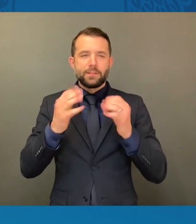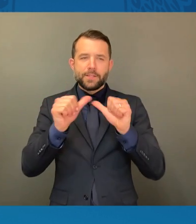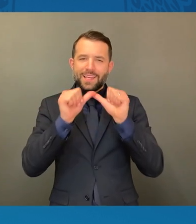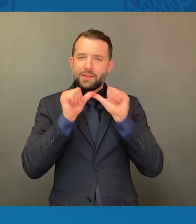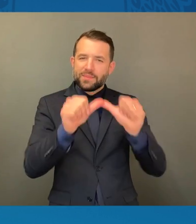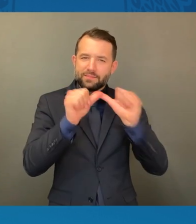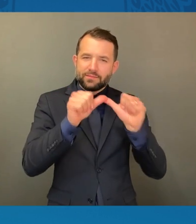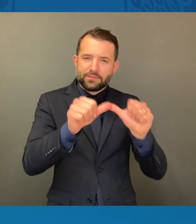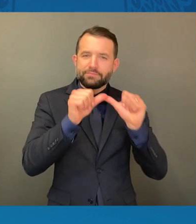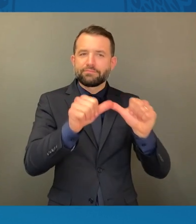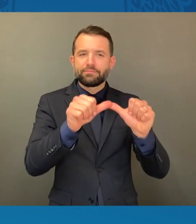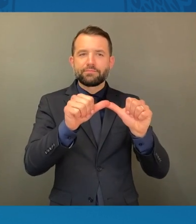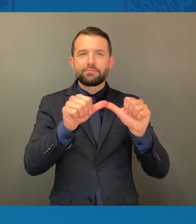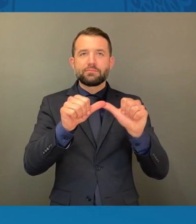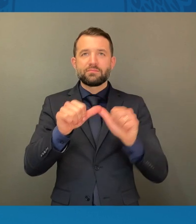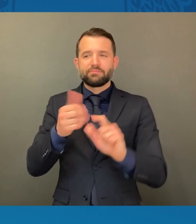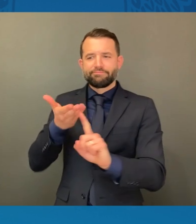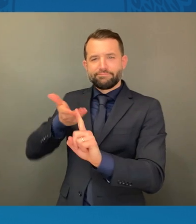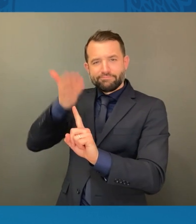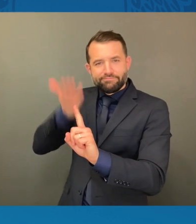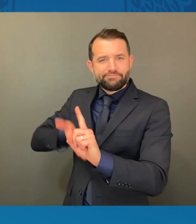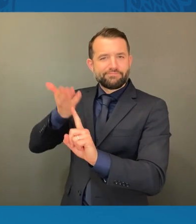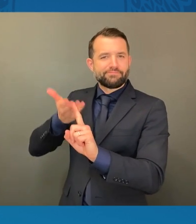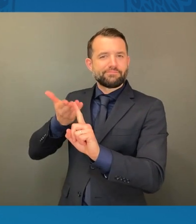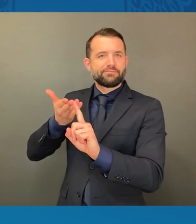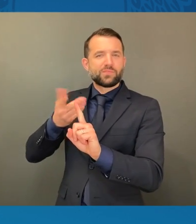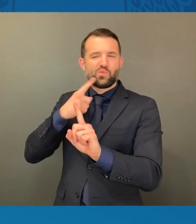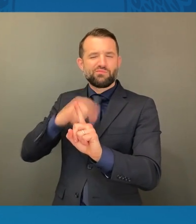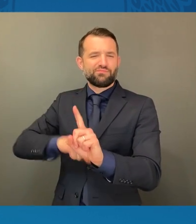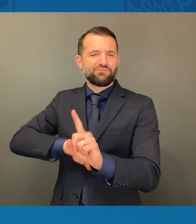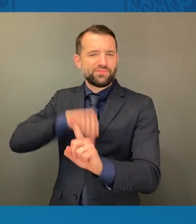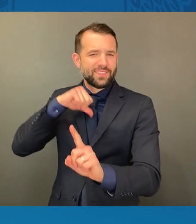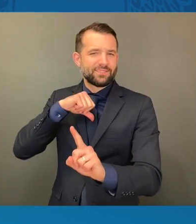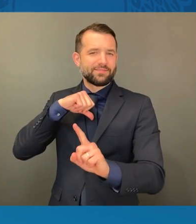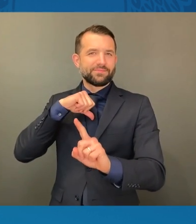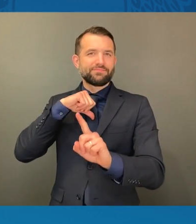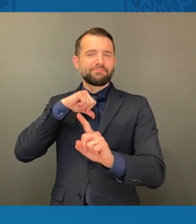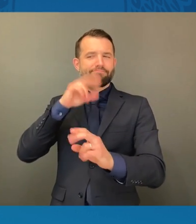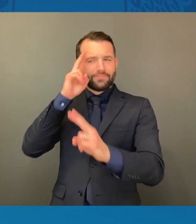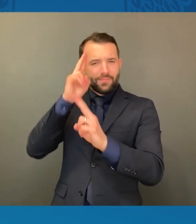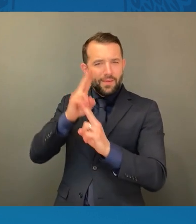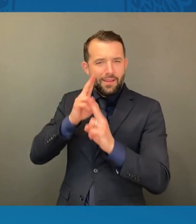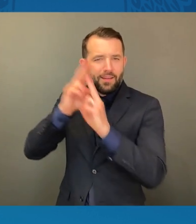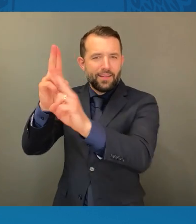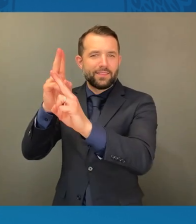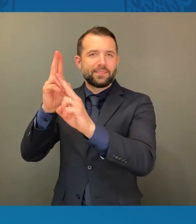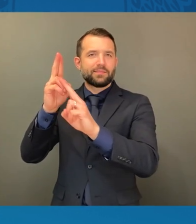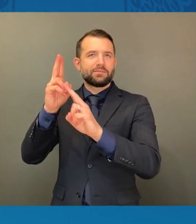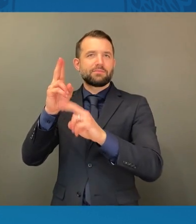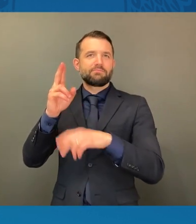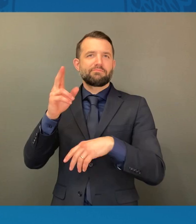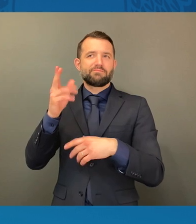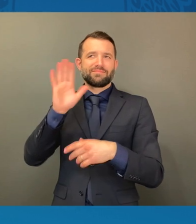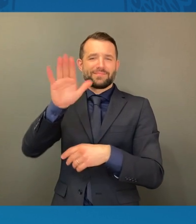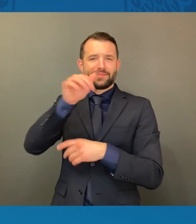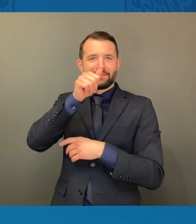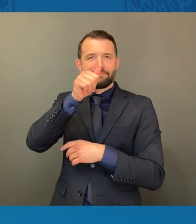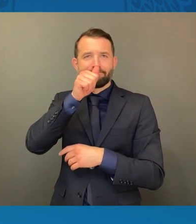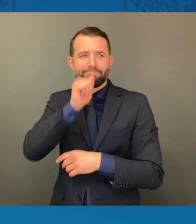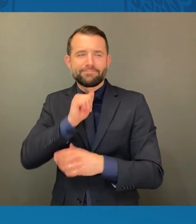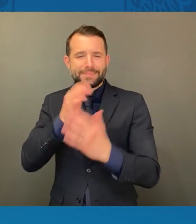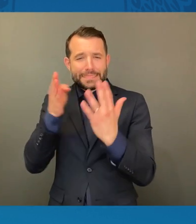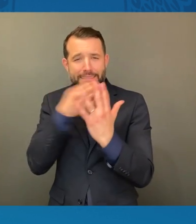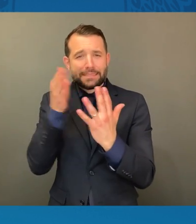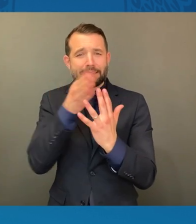of dignity, grace and perseverance. As he